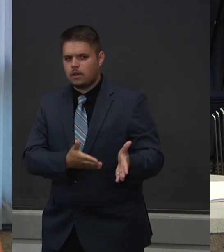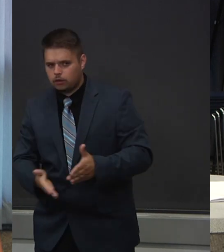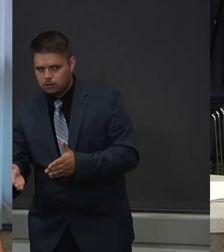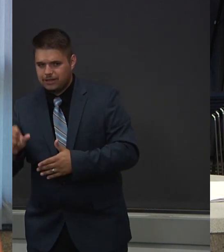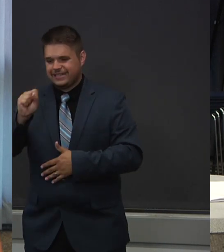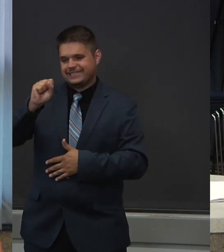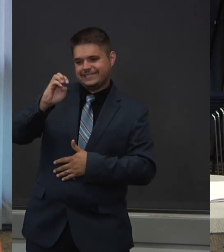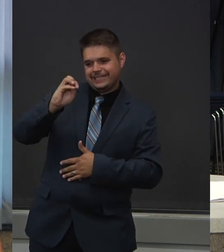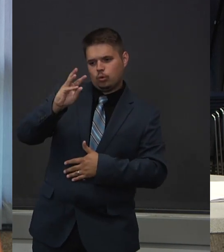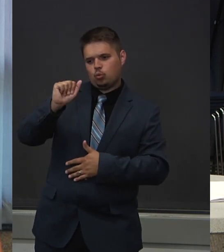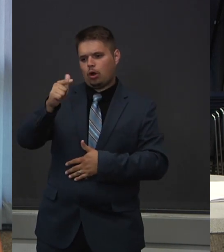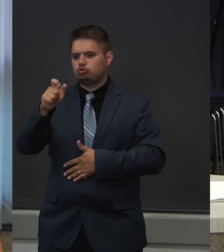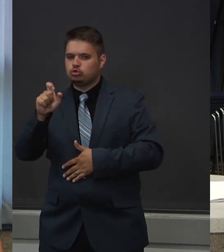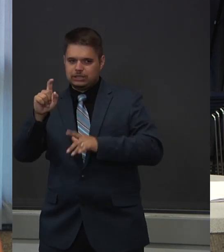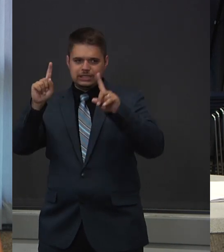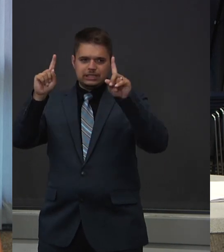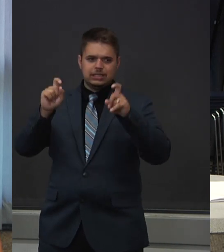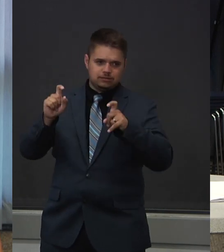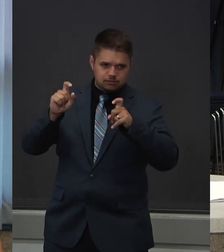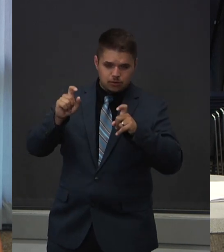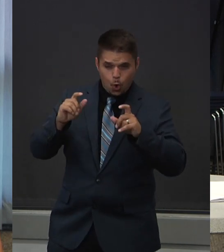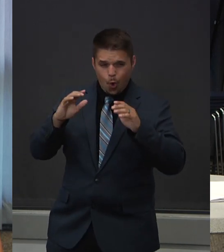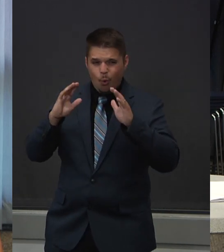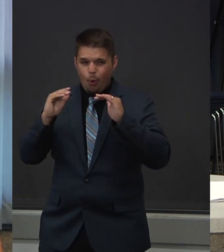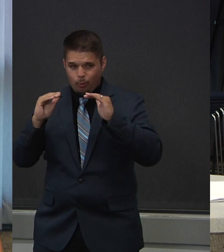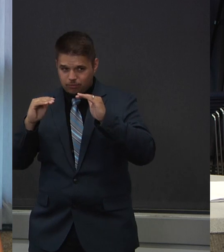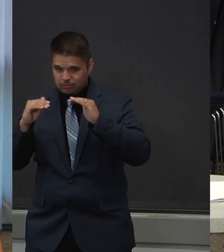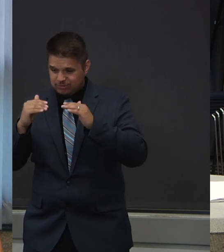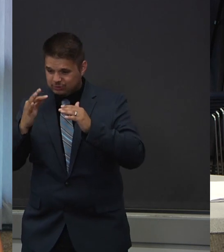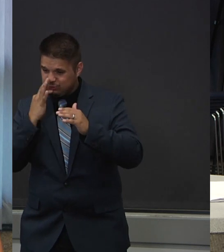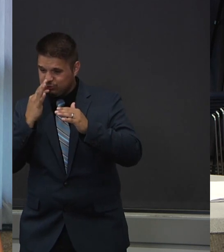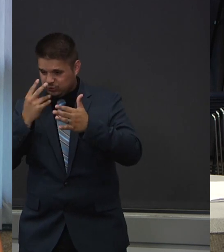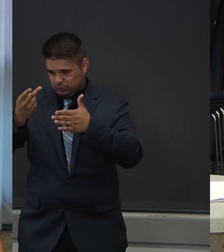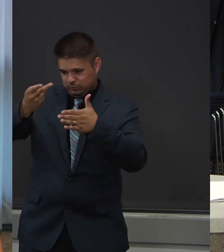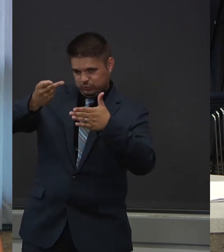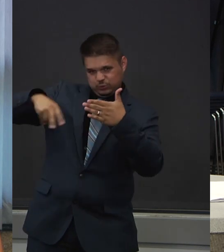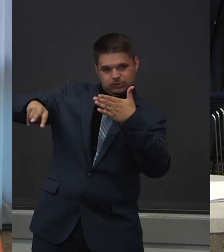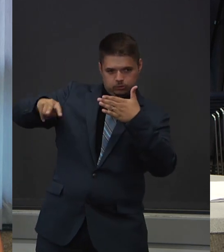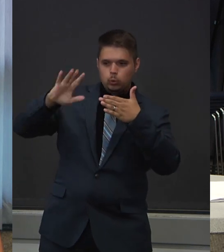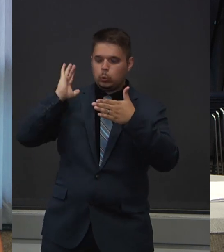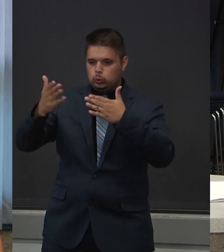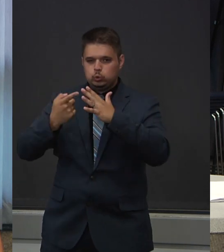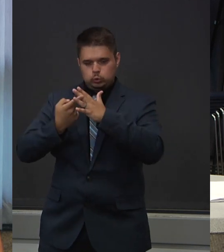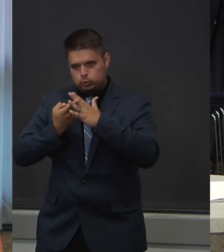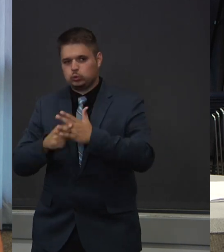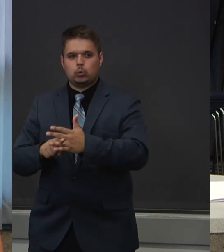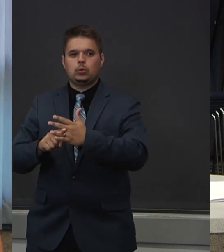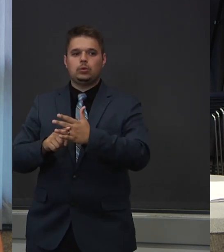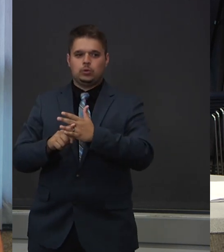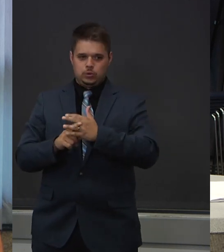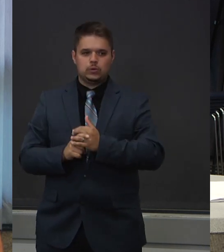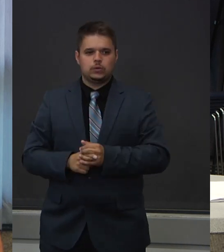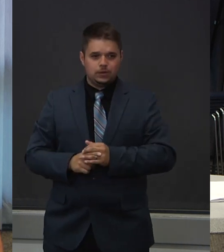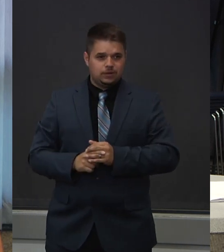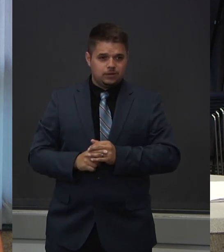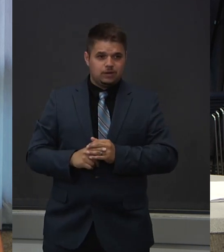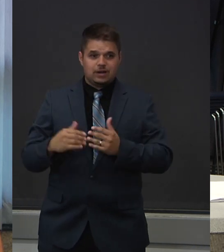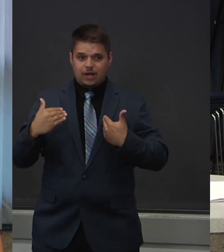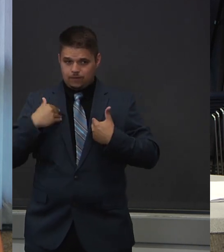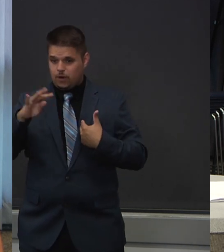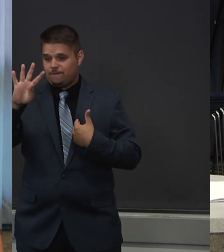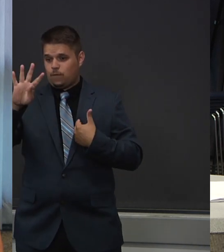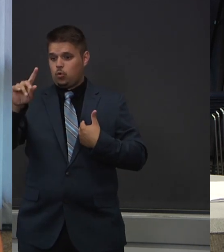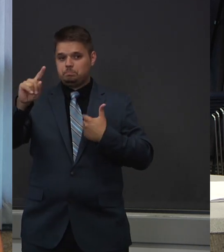will go live within the next few weeks. We're planning to do this monitoring at 41 sites across Oregon.